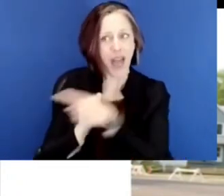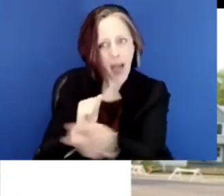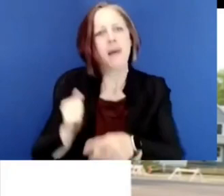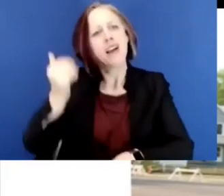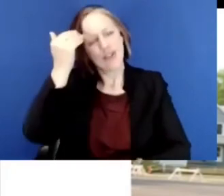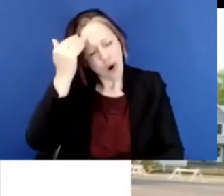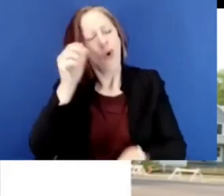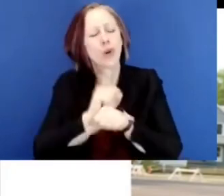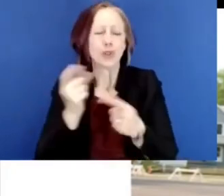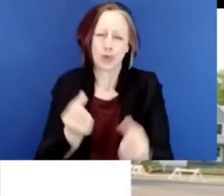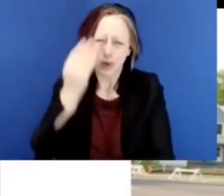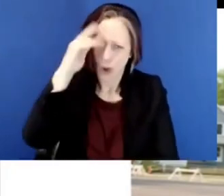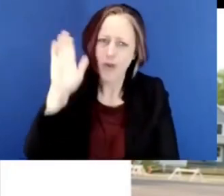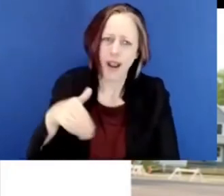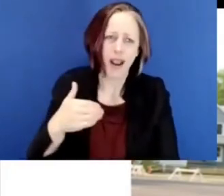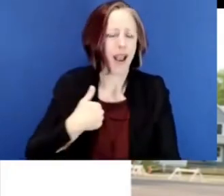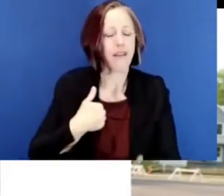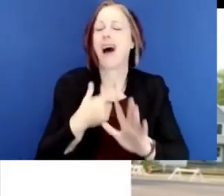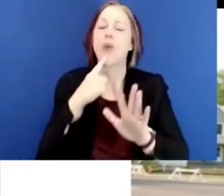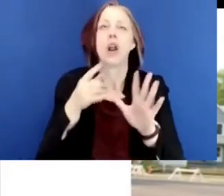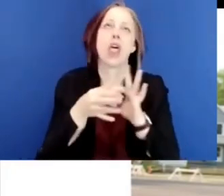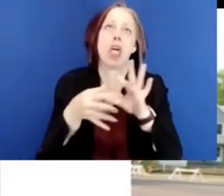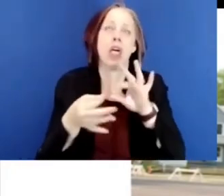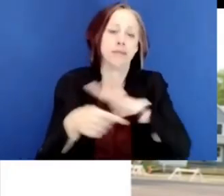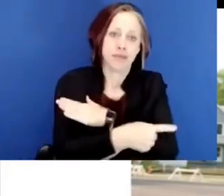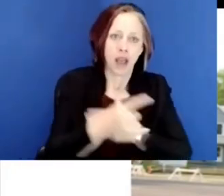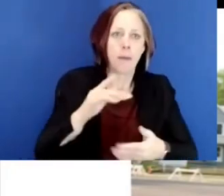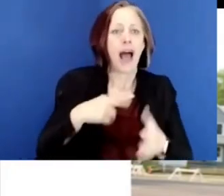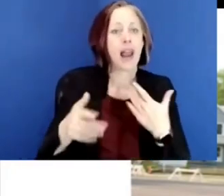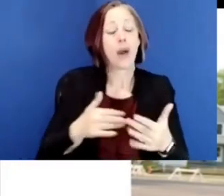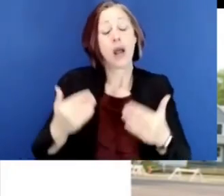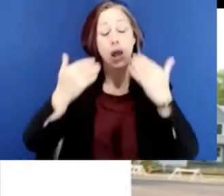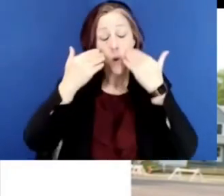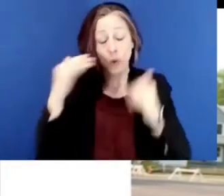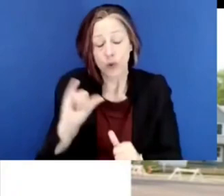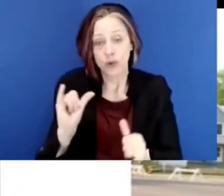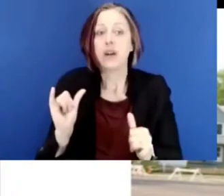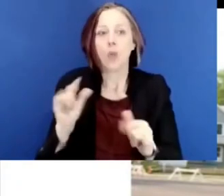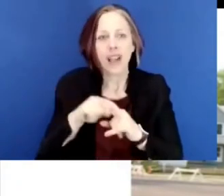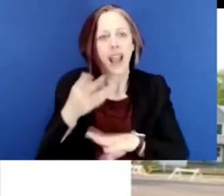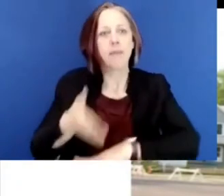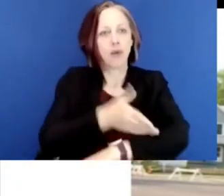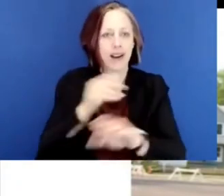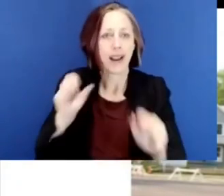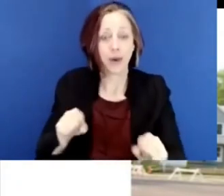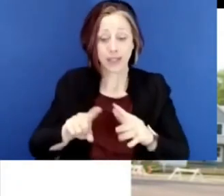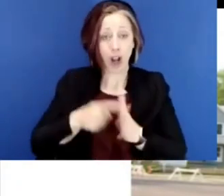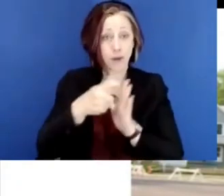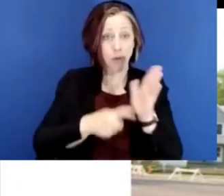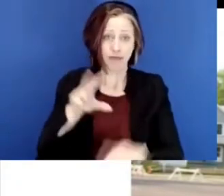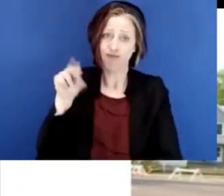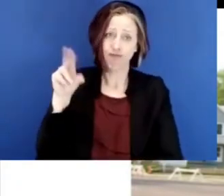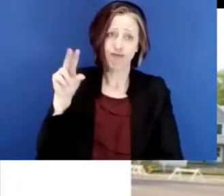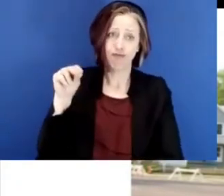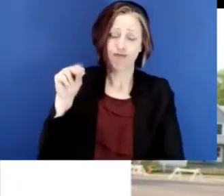there are good cops who want to do their jobs every day and actually be peace officers. And those are the ones that we